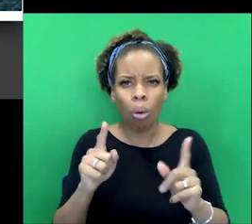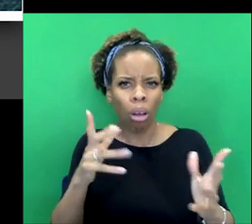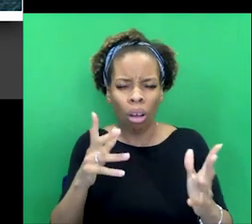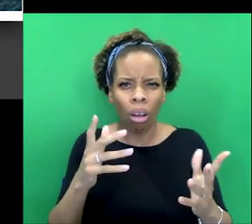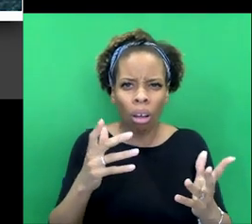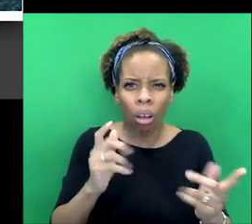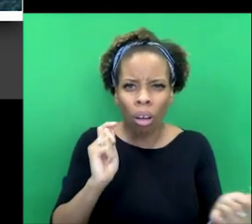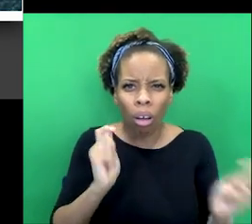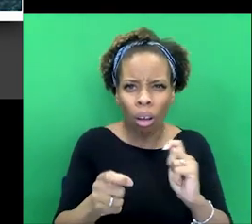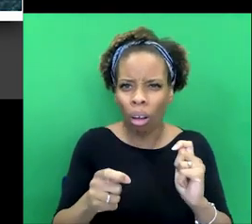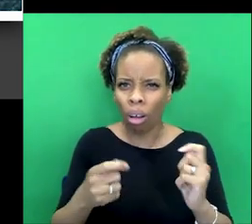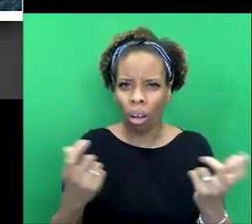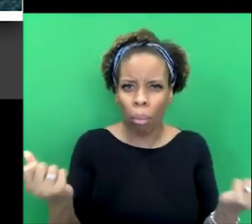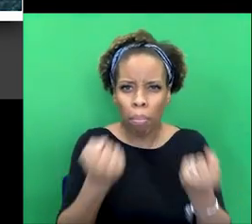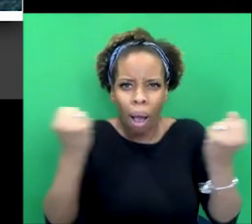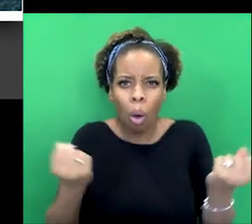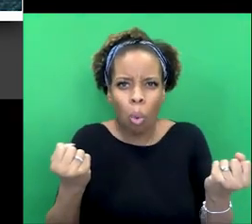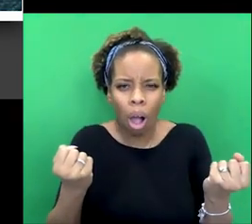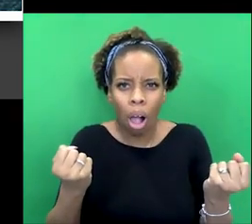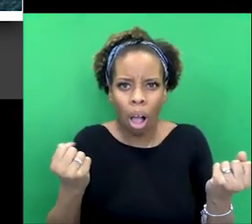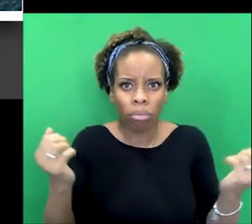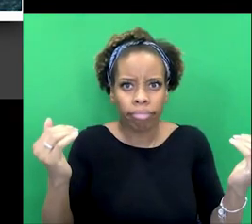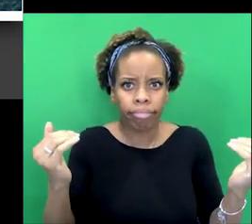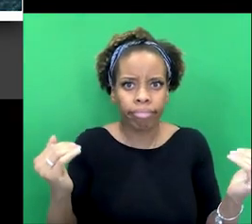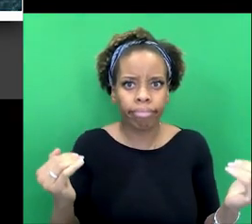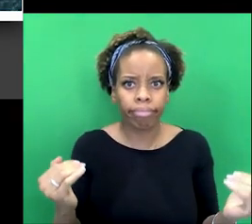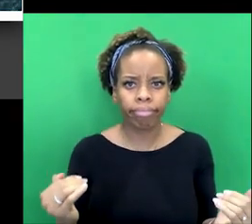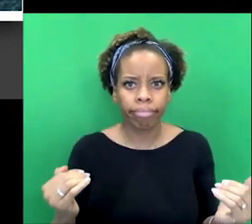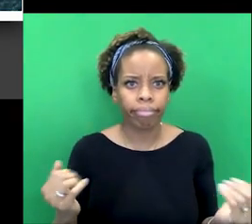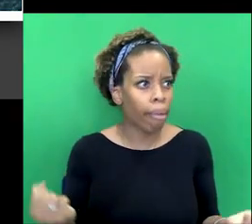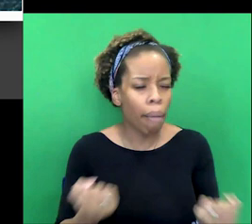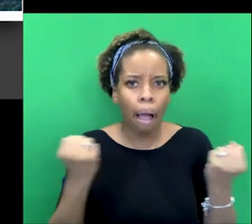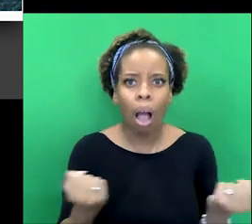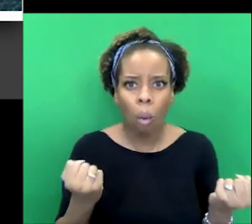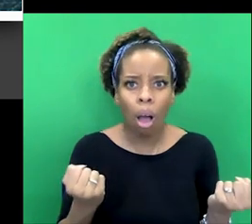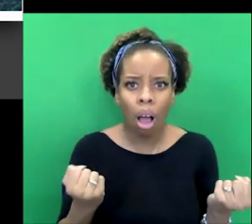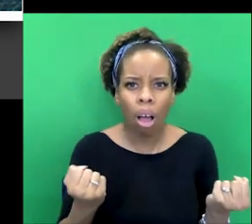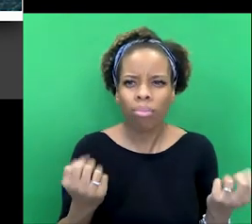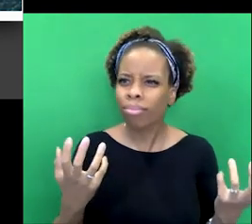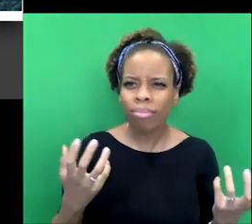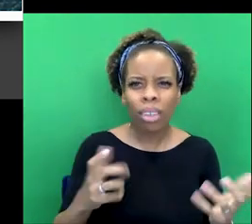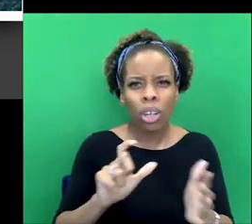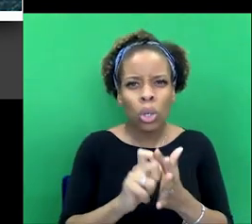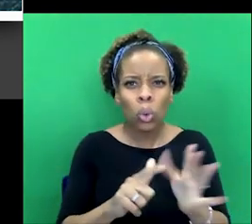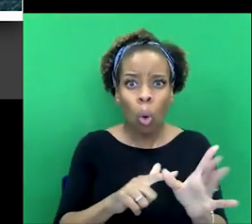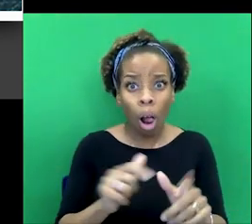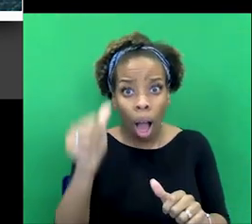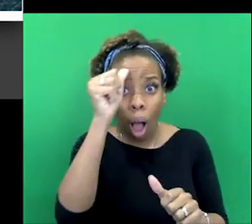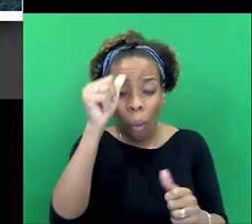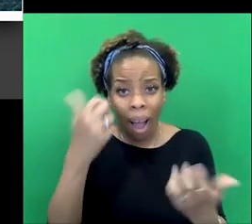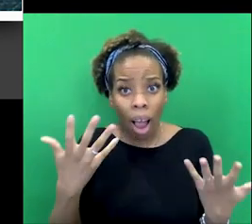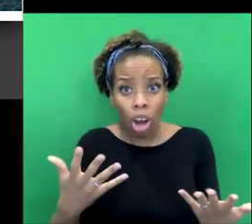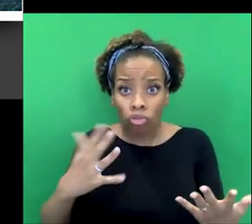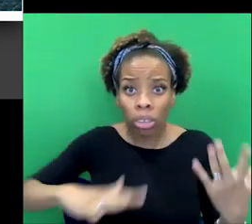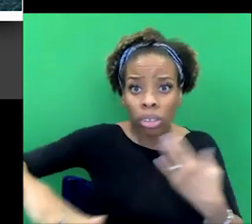more in this period of Doyle's writing, doesn't it, than it, than it does in the previous one. How is he more, how is he attuned to the ideas of his moment in